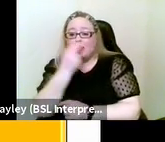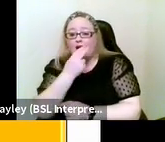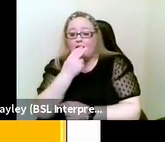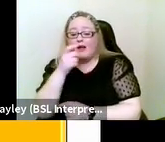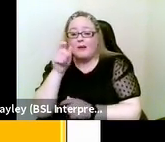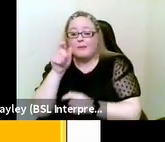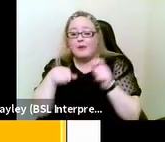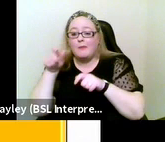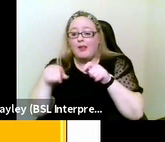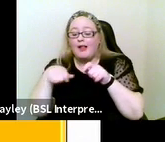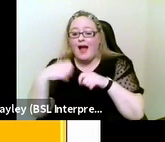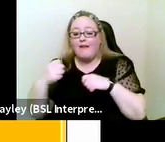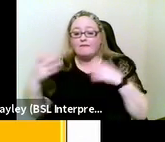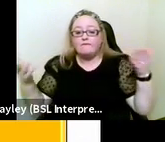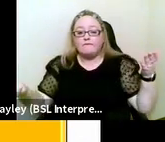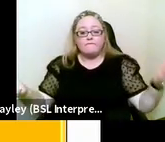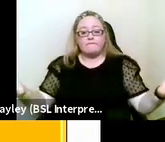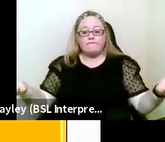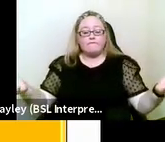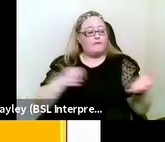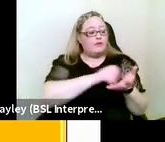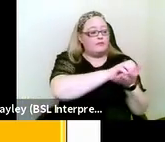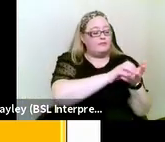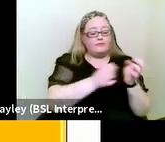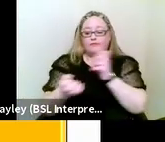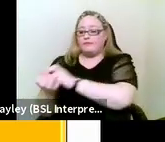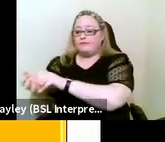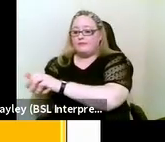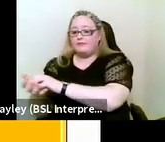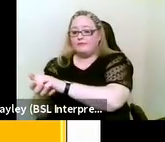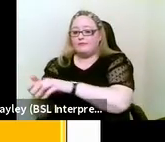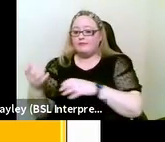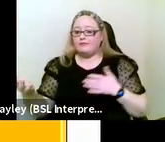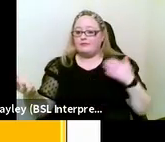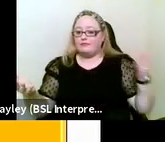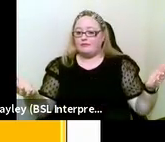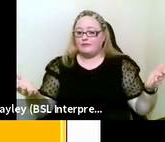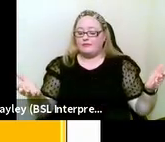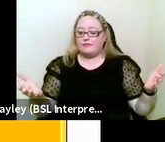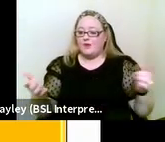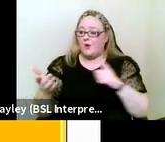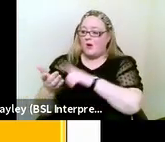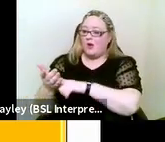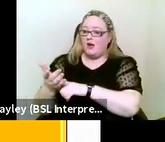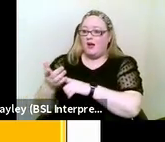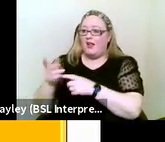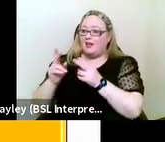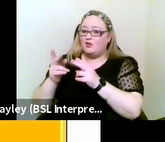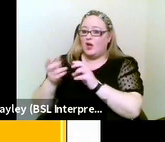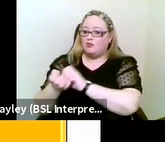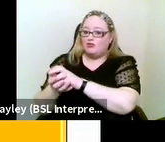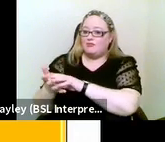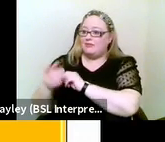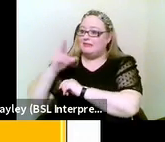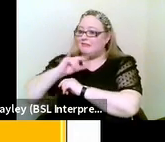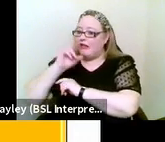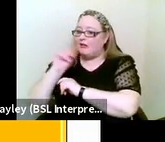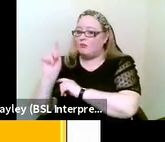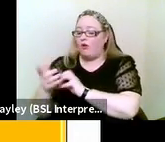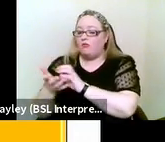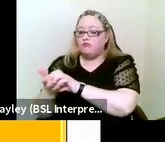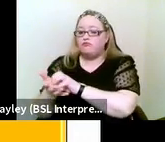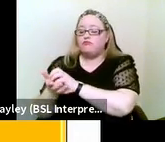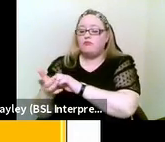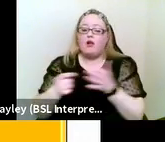manuals communicating with them, one on each hand. One is interpreting what is being said. The other is describing what is